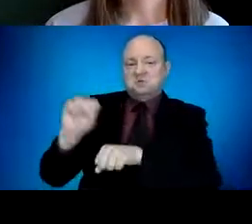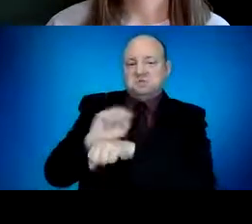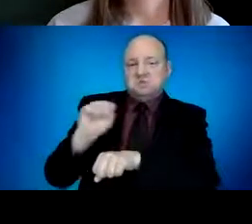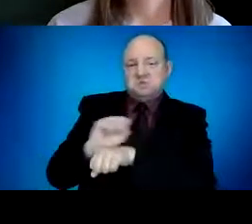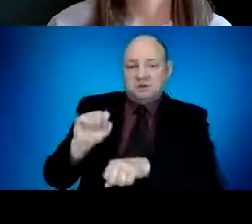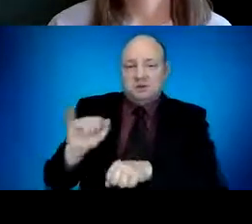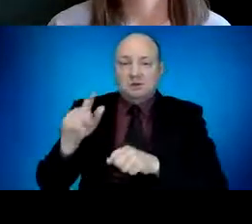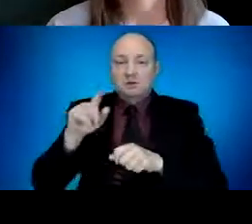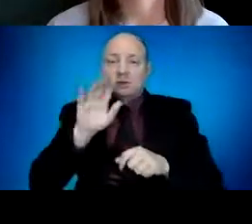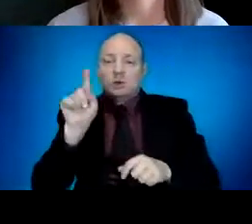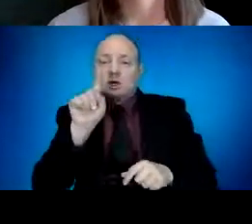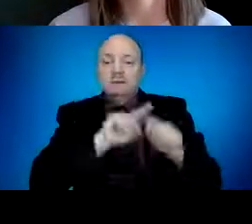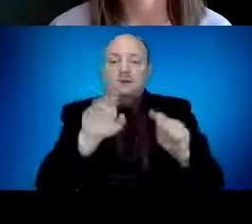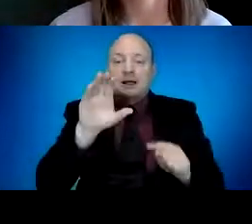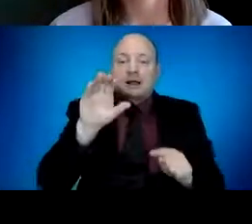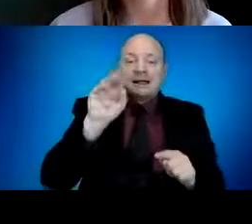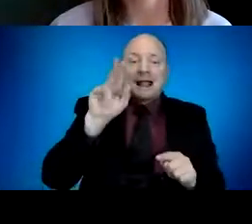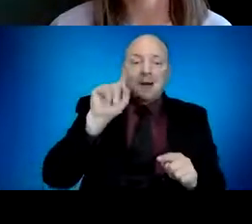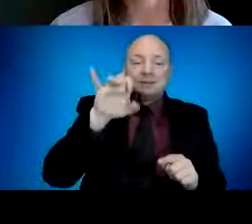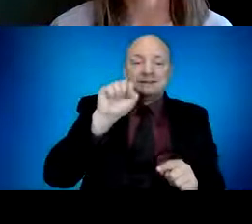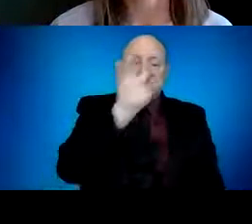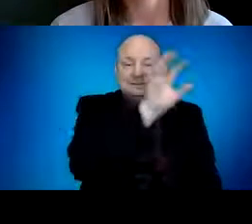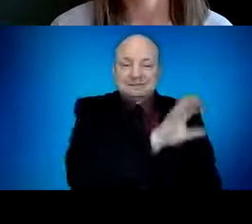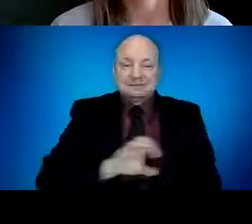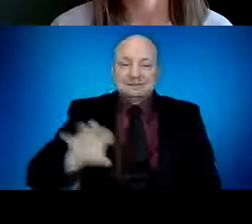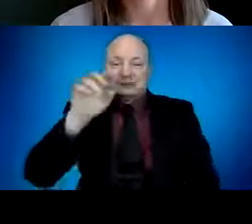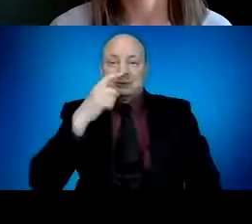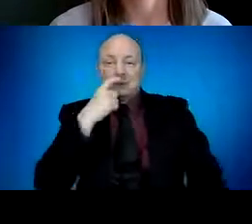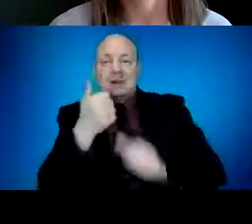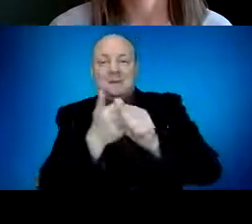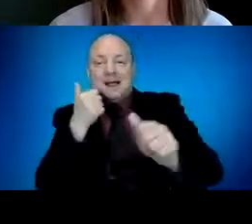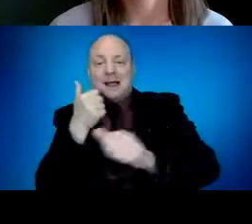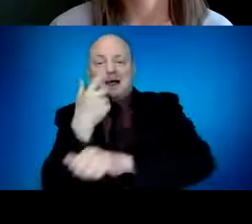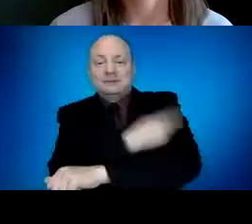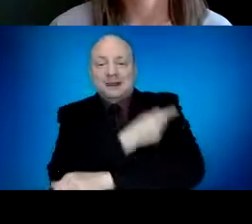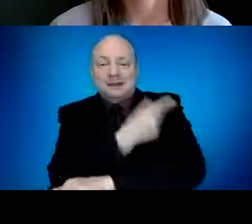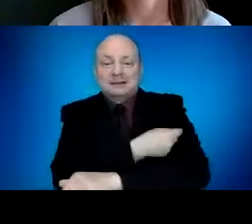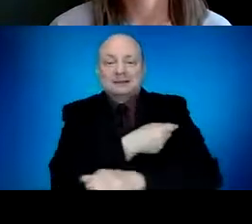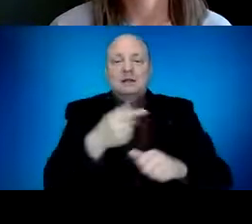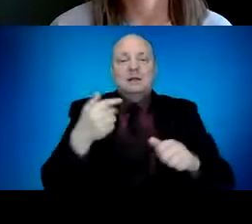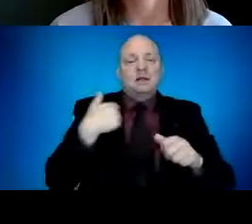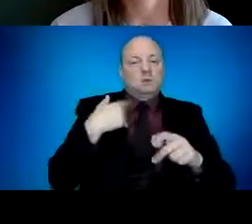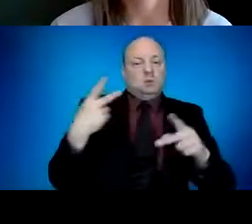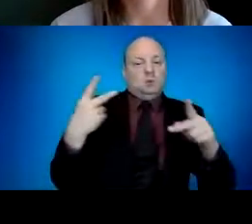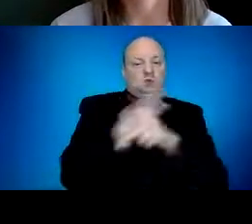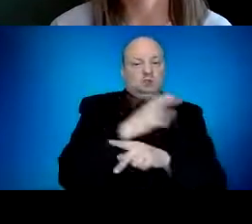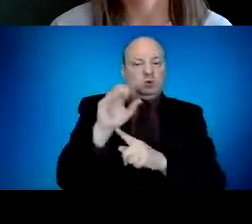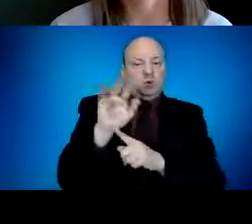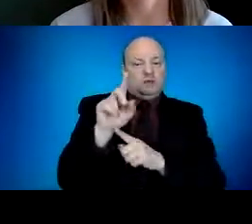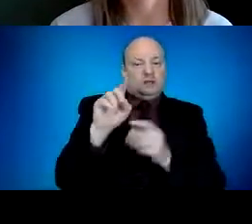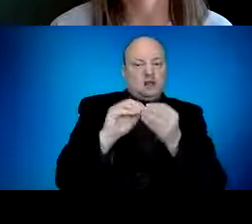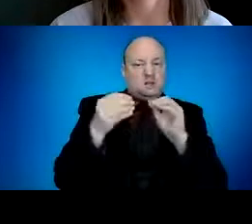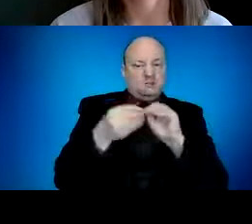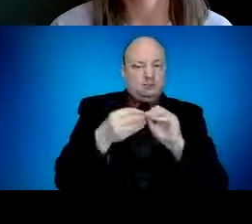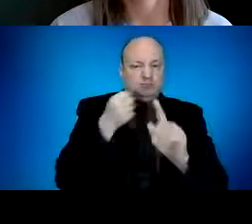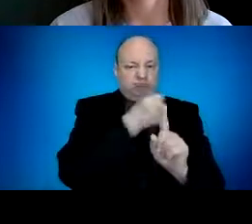are counties that, conversely, have had our highest COVID-19 infection rates. It's up to all of us to do our part and get